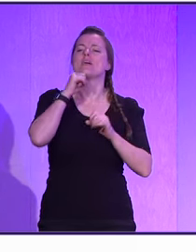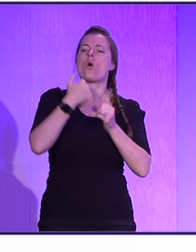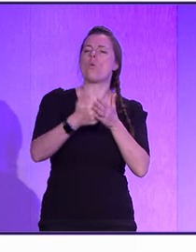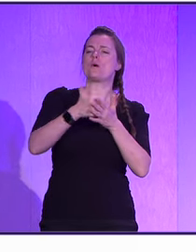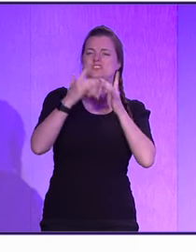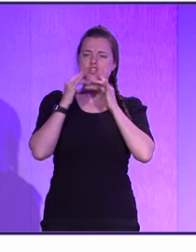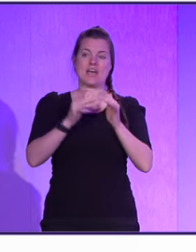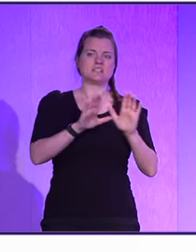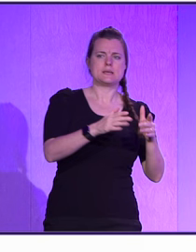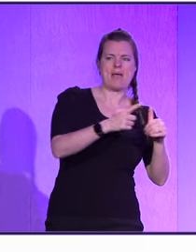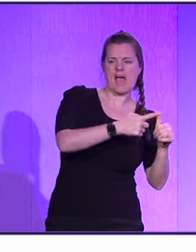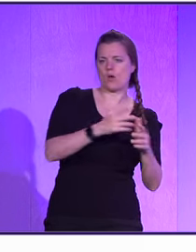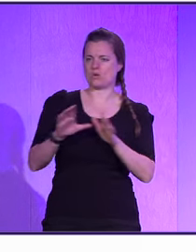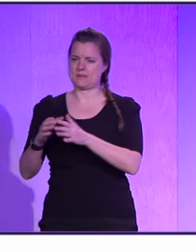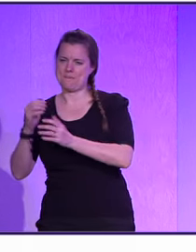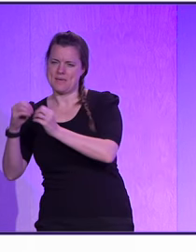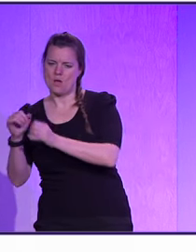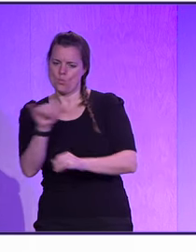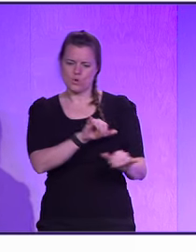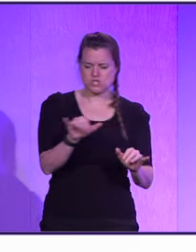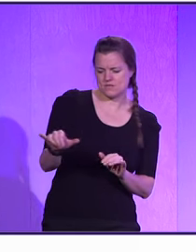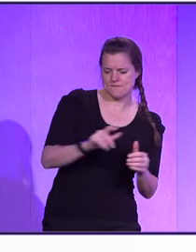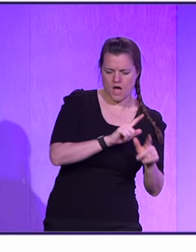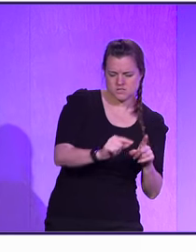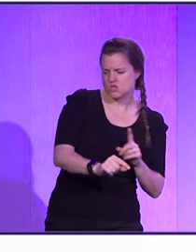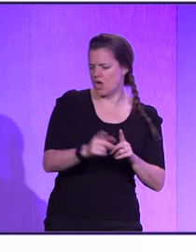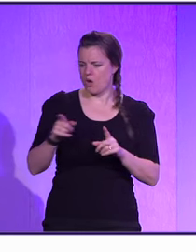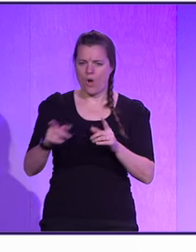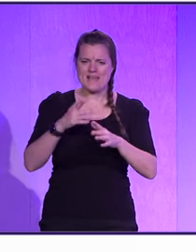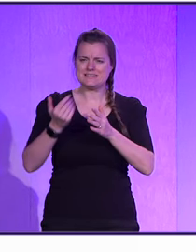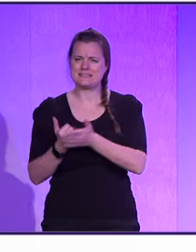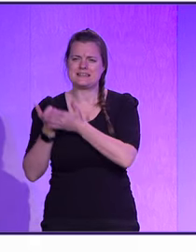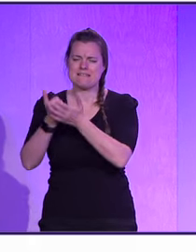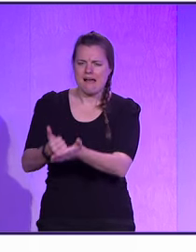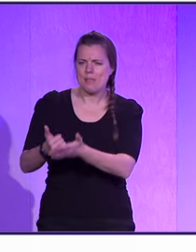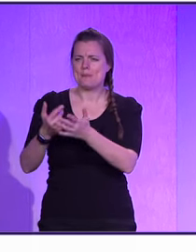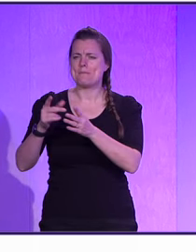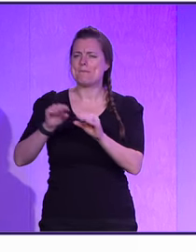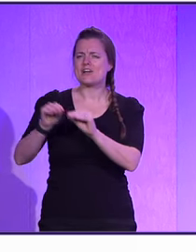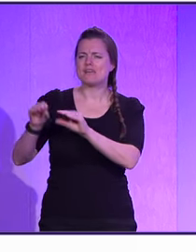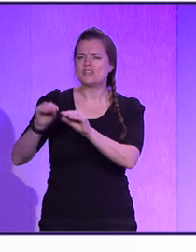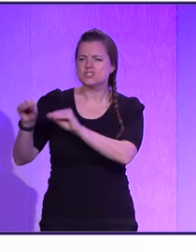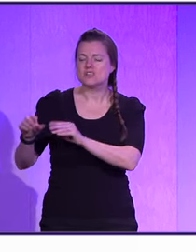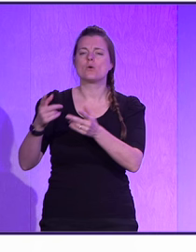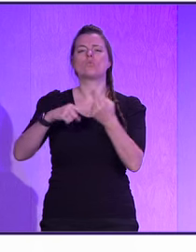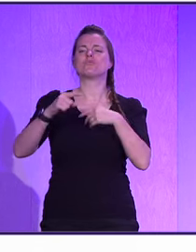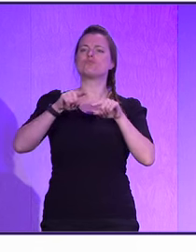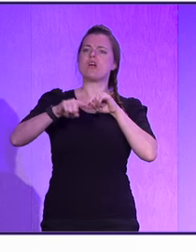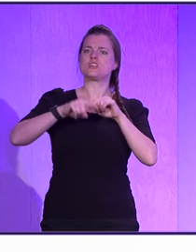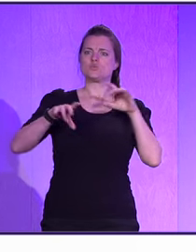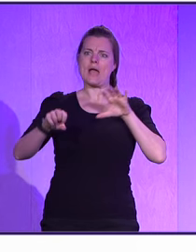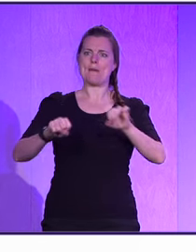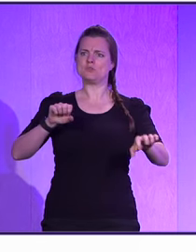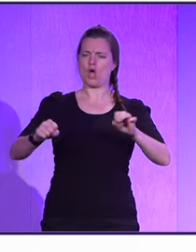faster than team B, did we actually save time time, did it make an impact on a migration? Again, everybody's struggling to quantify